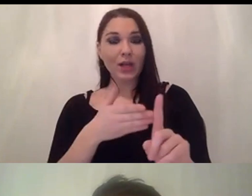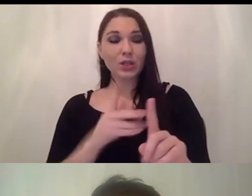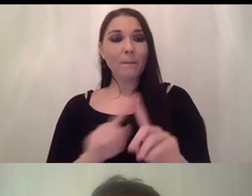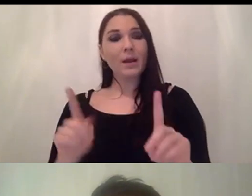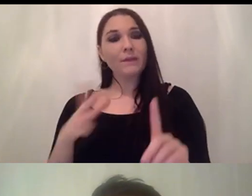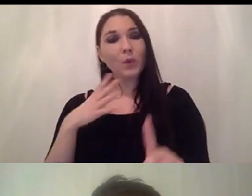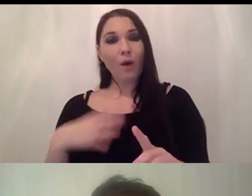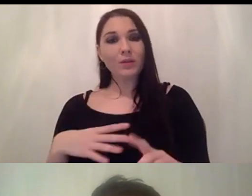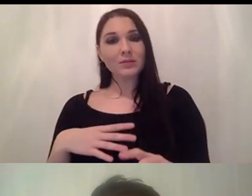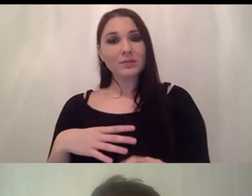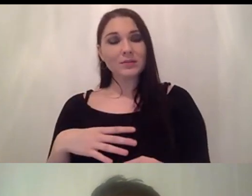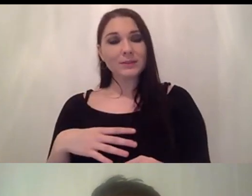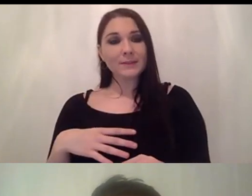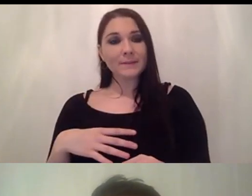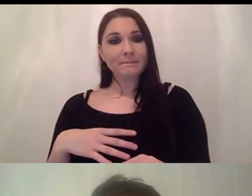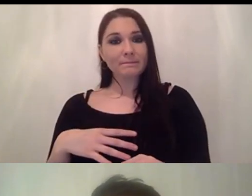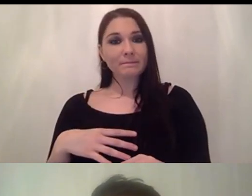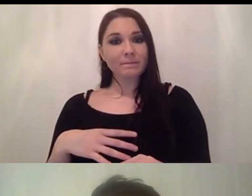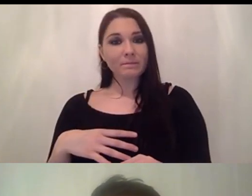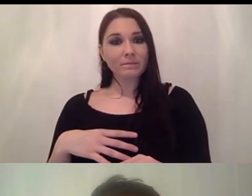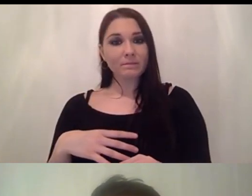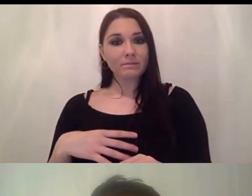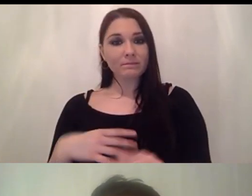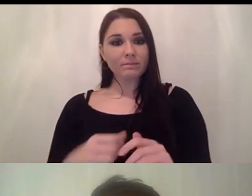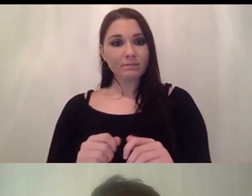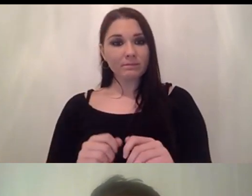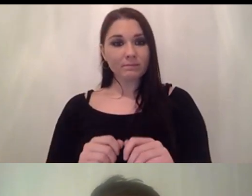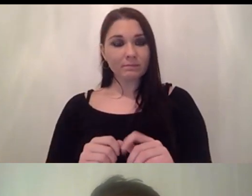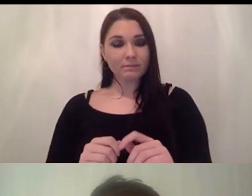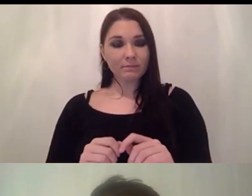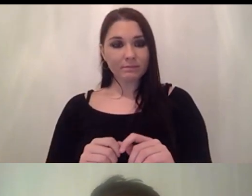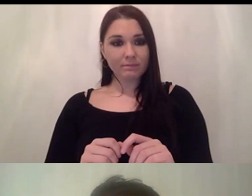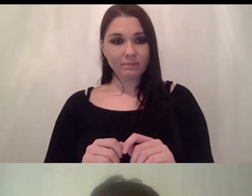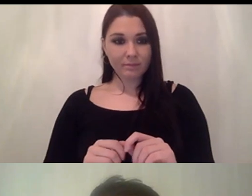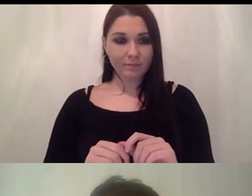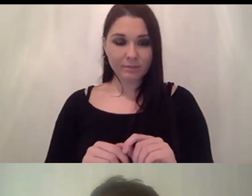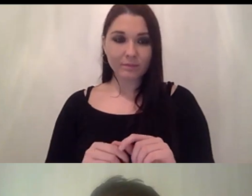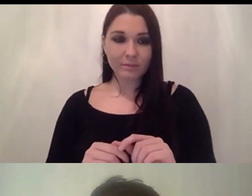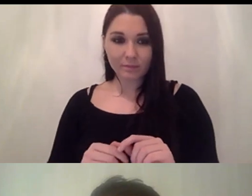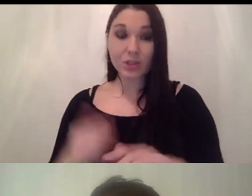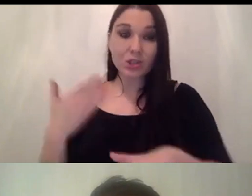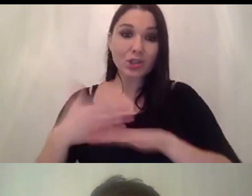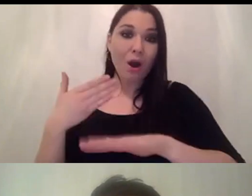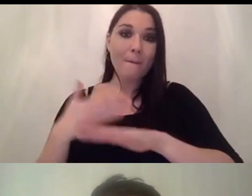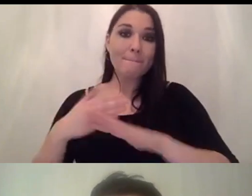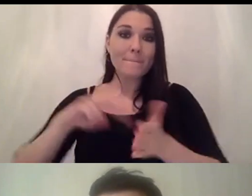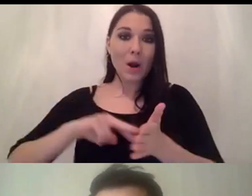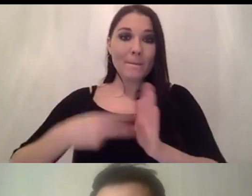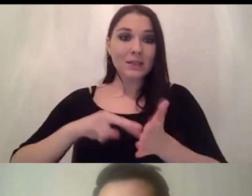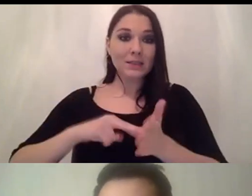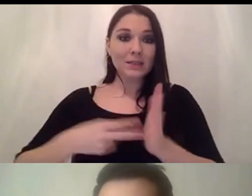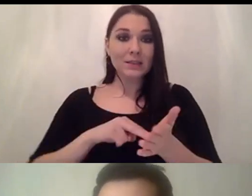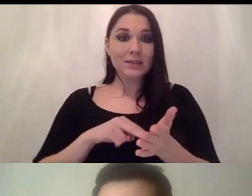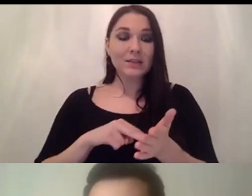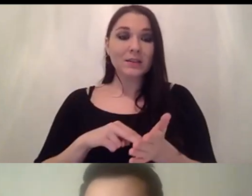uh for for um job purpose or yeah you know it's it's more like you should